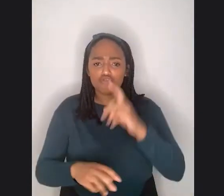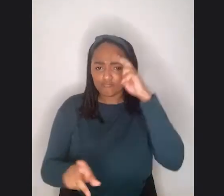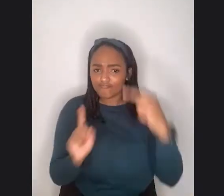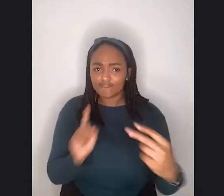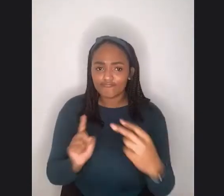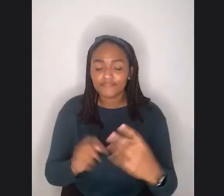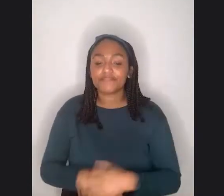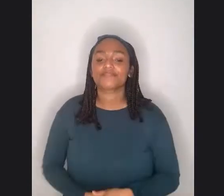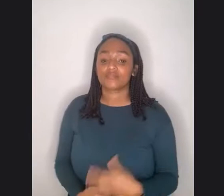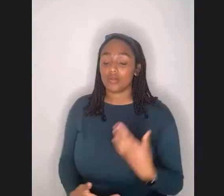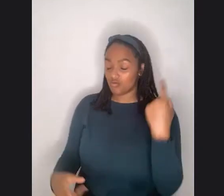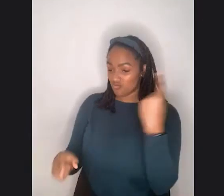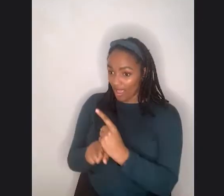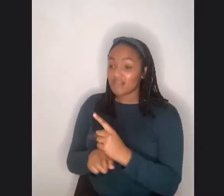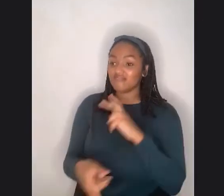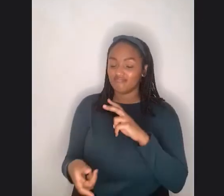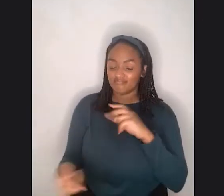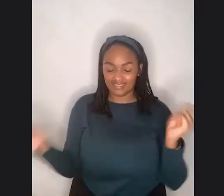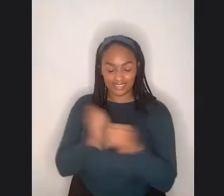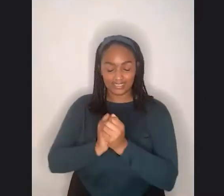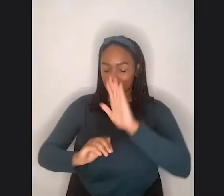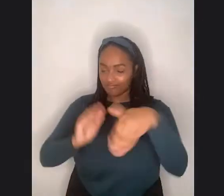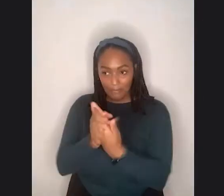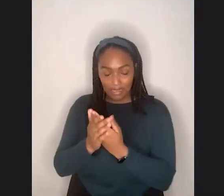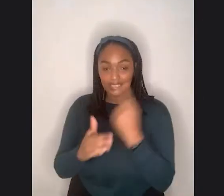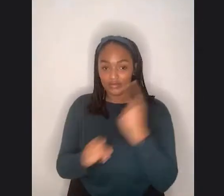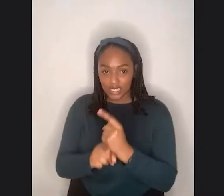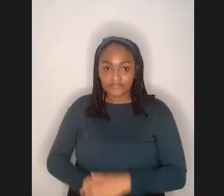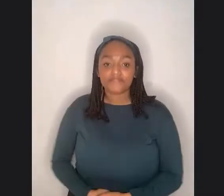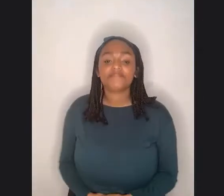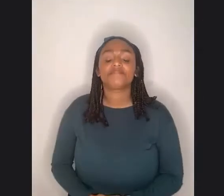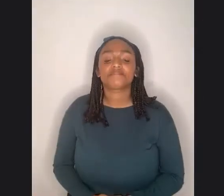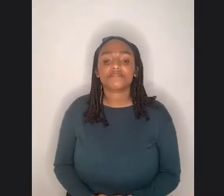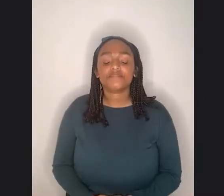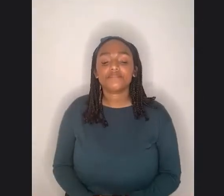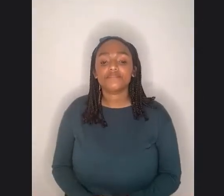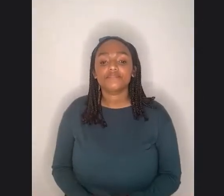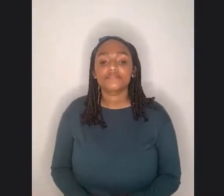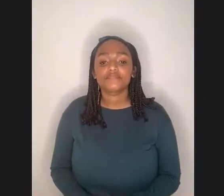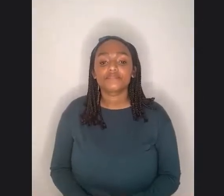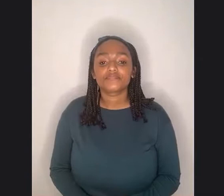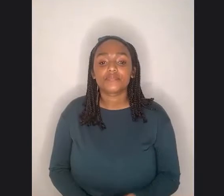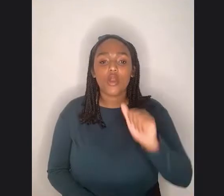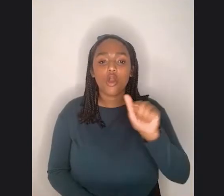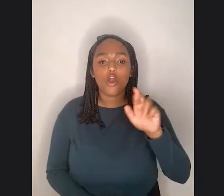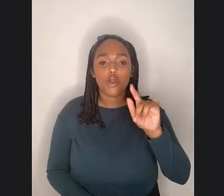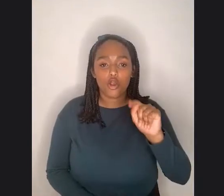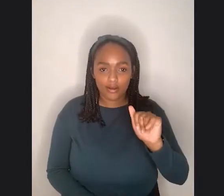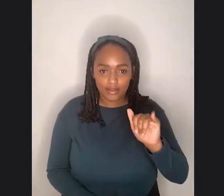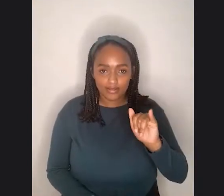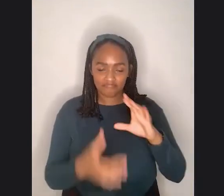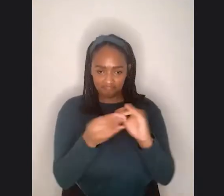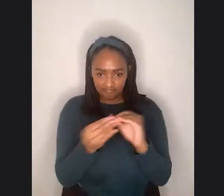completely. Um, I, I, you know, I was so inspired by black and brown